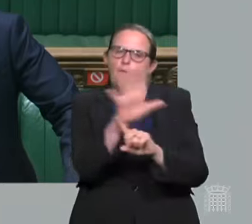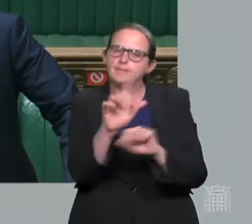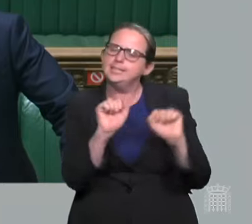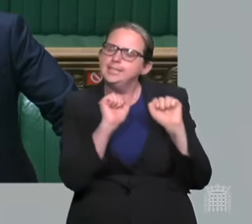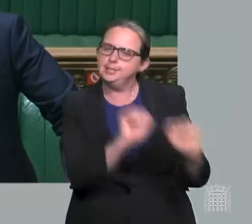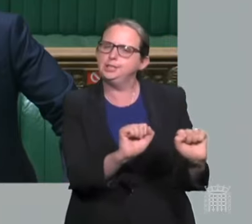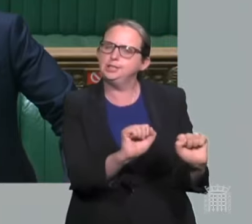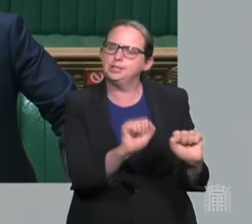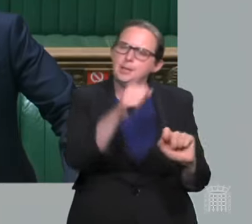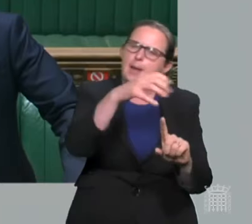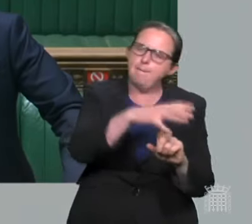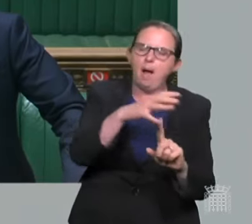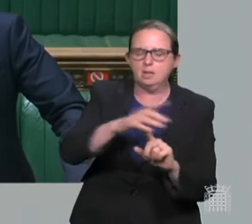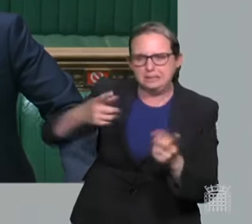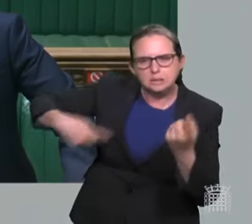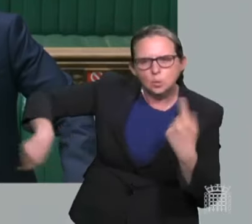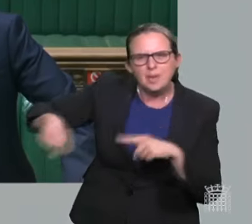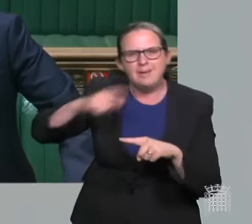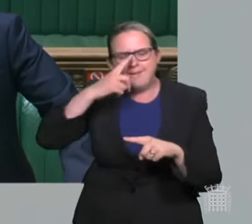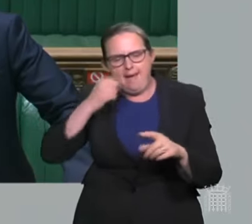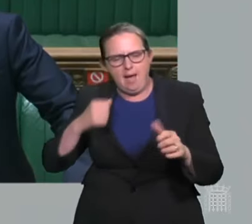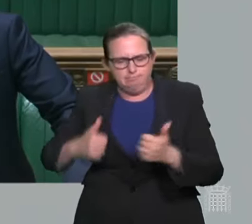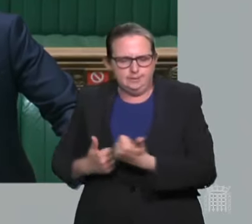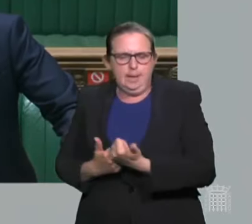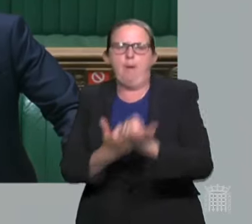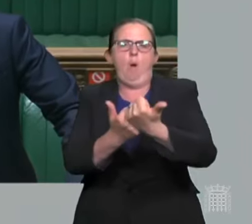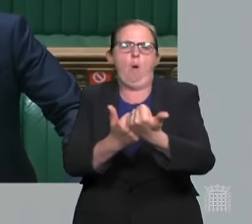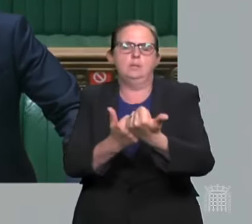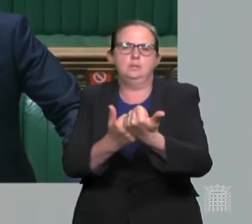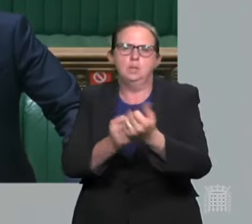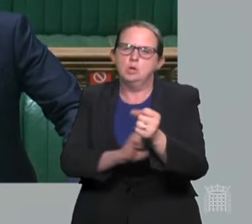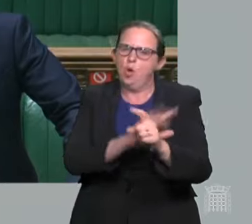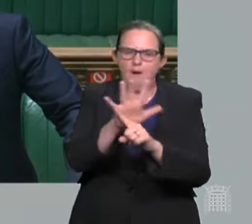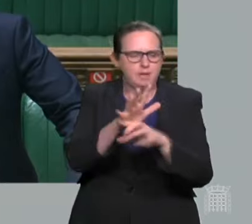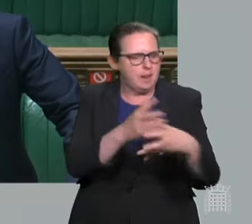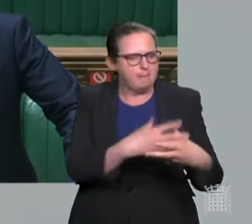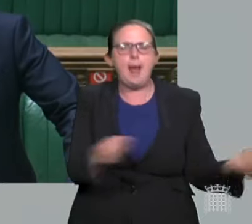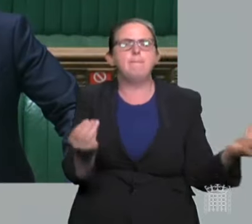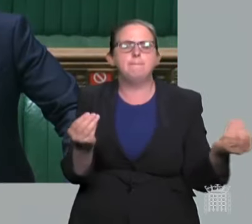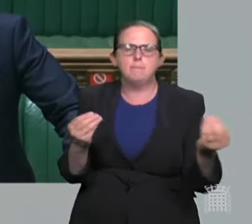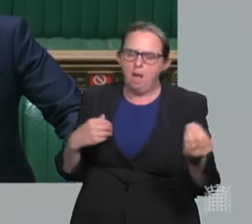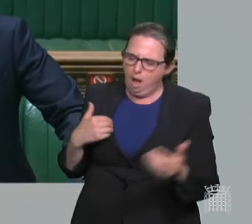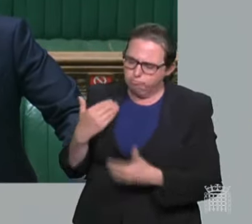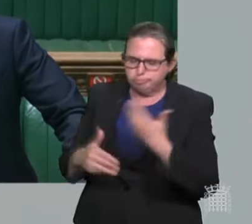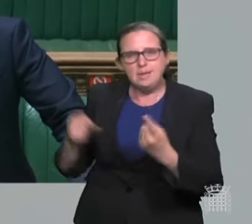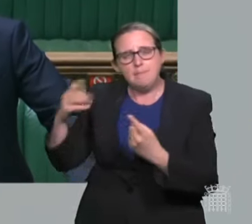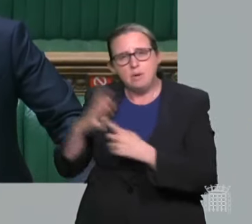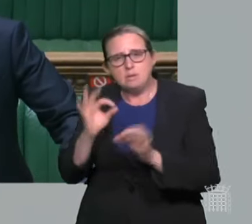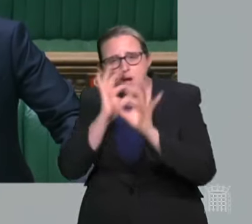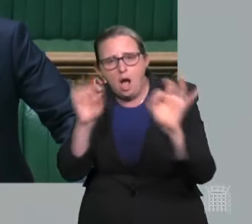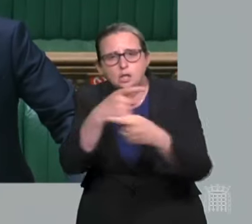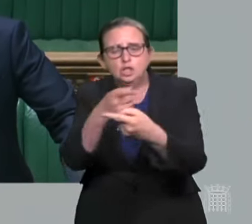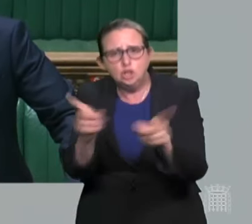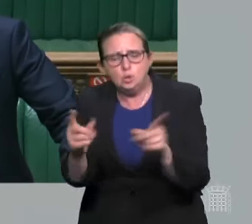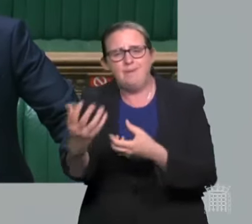each and every one of us can help build higher. It's vital that each of us plays our part to